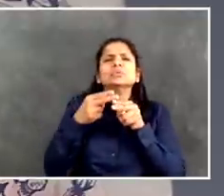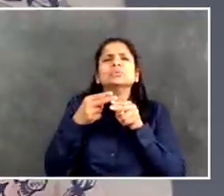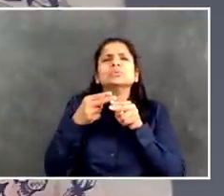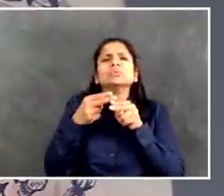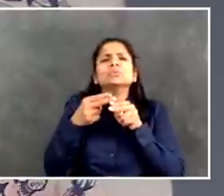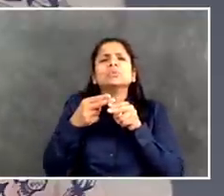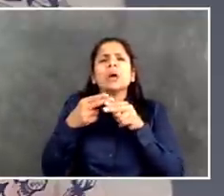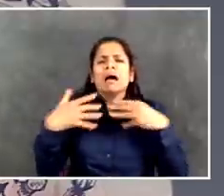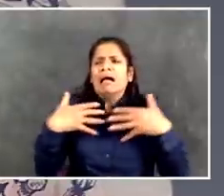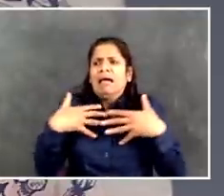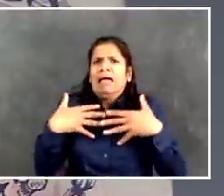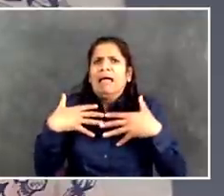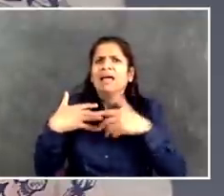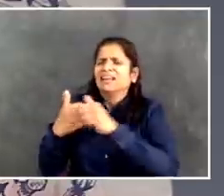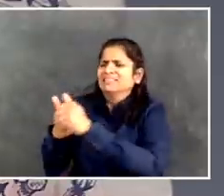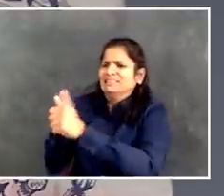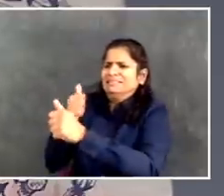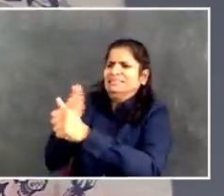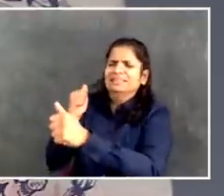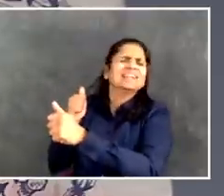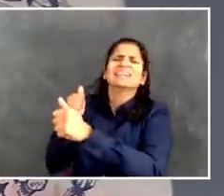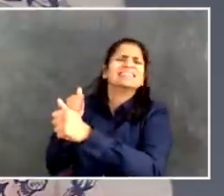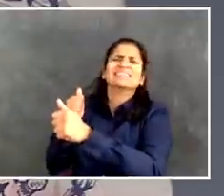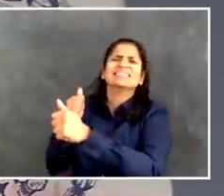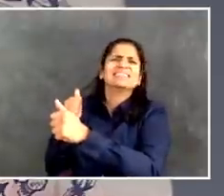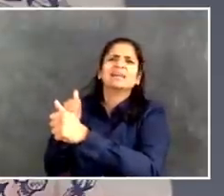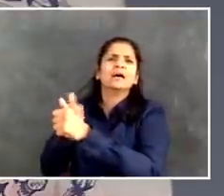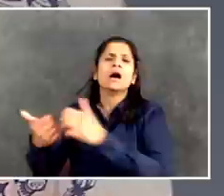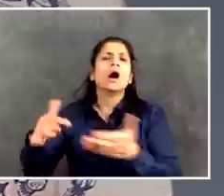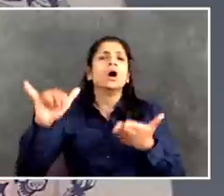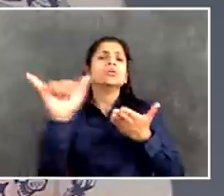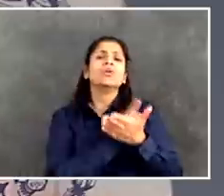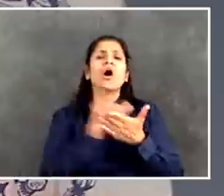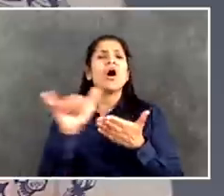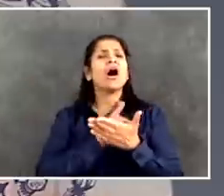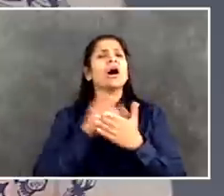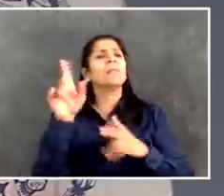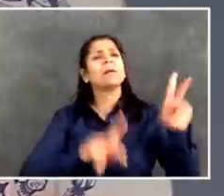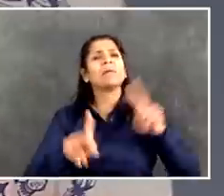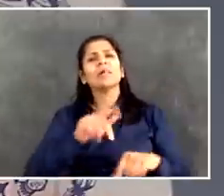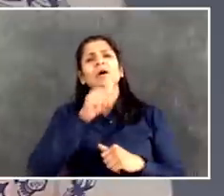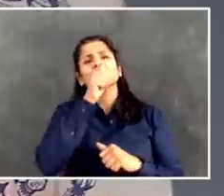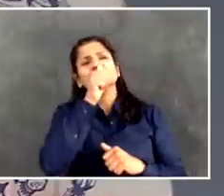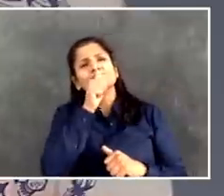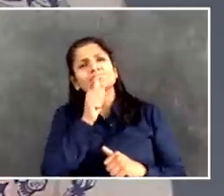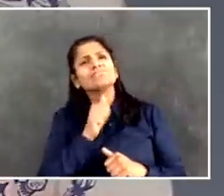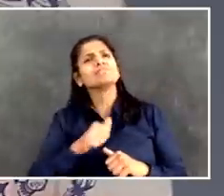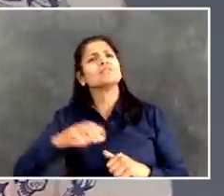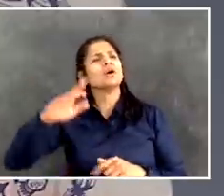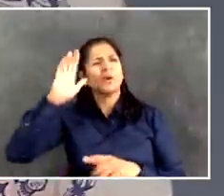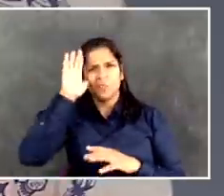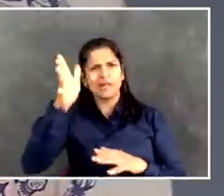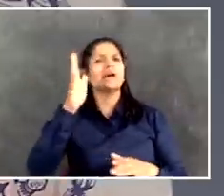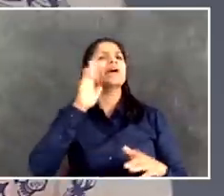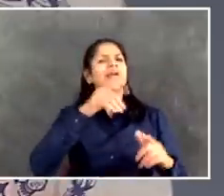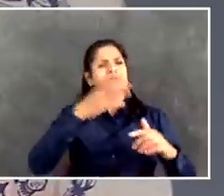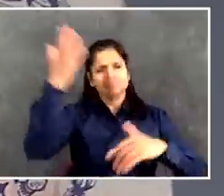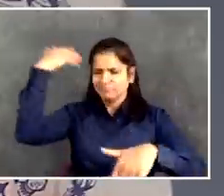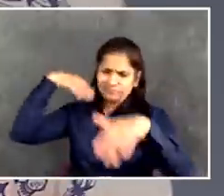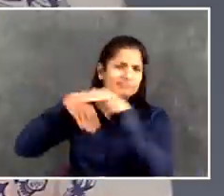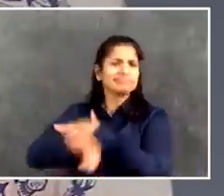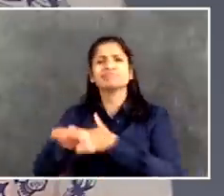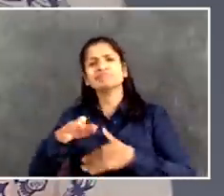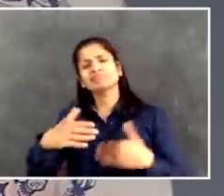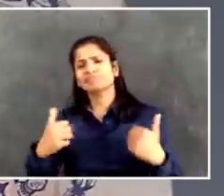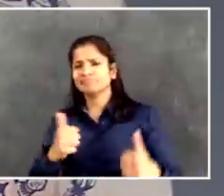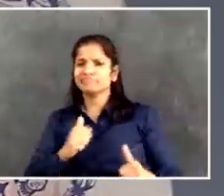are amazingly resilient. And as we come out of this, I think the vast majority of us are going to resume, you